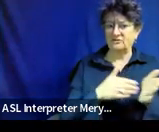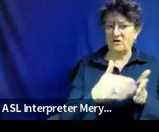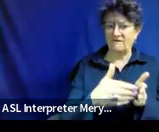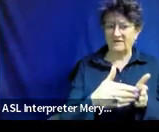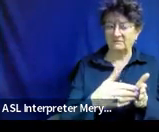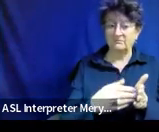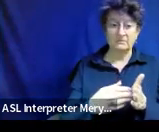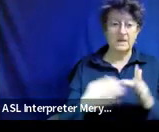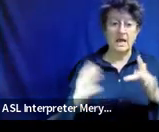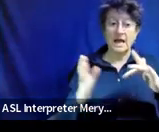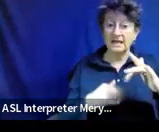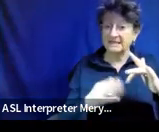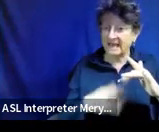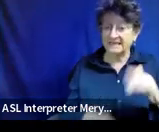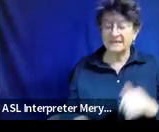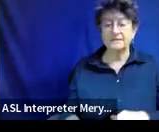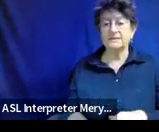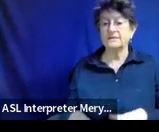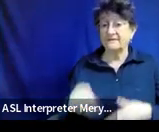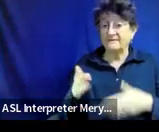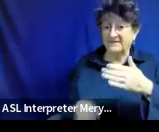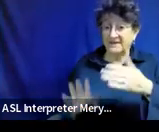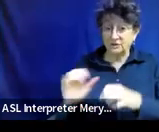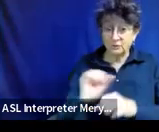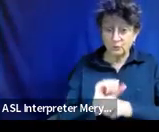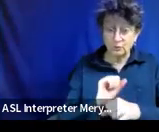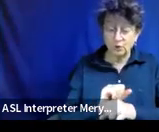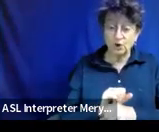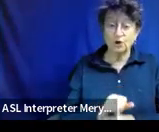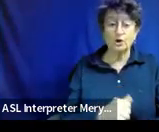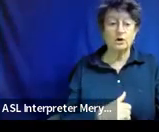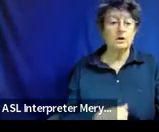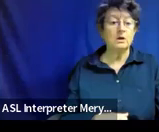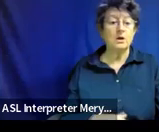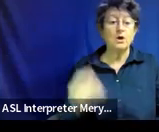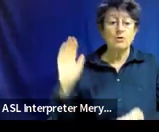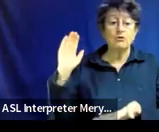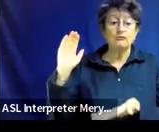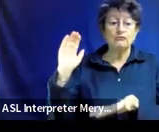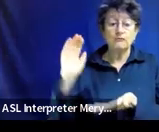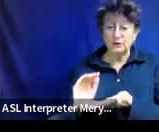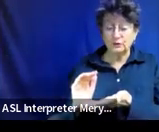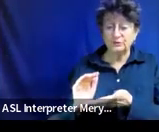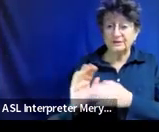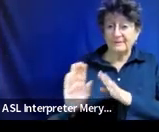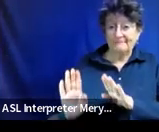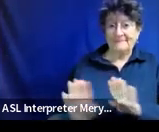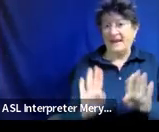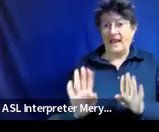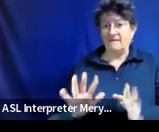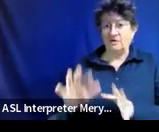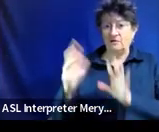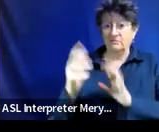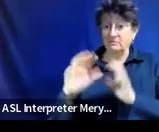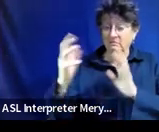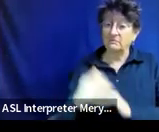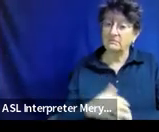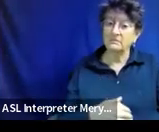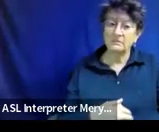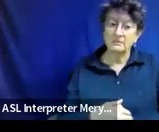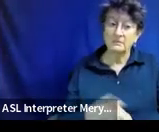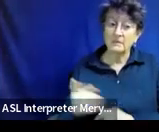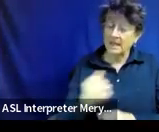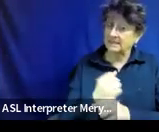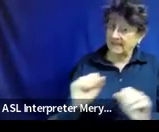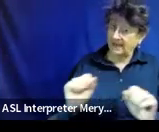Attendance, work completion, reduce instances of behaviors, that was my go-to, safety,